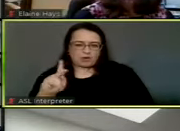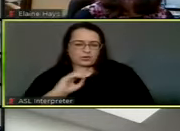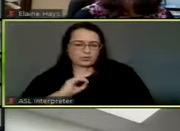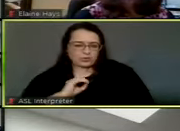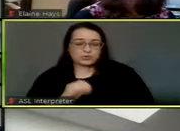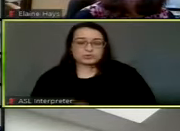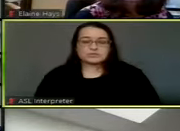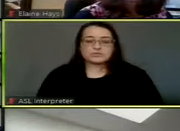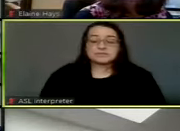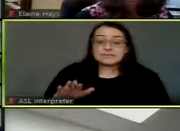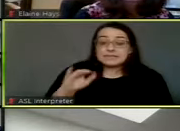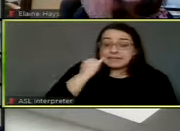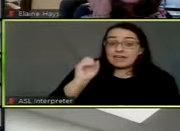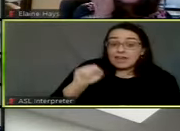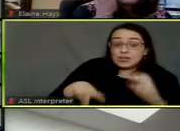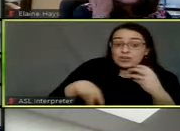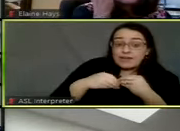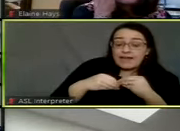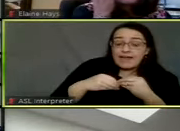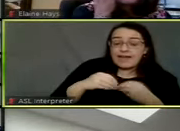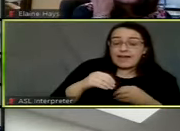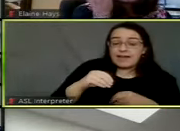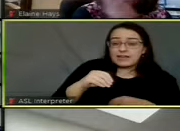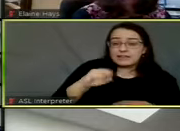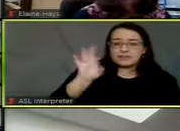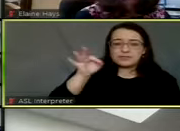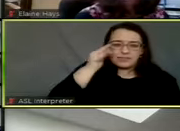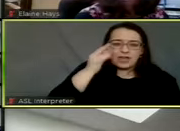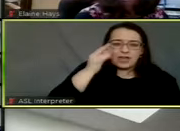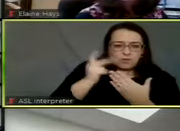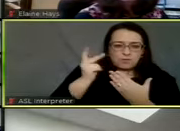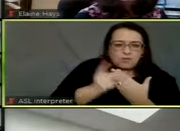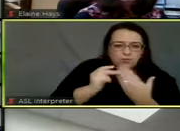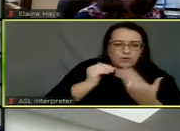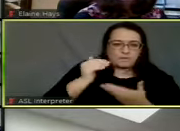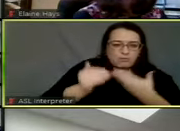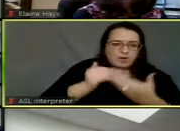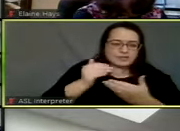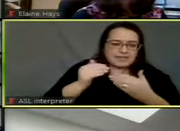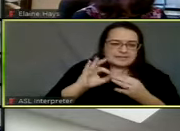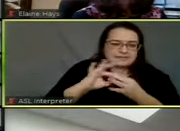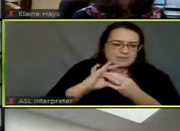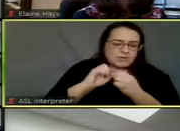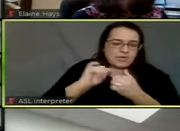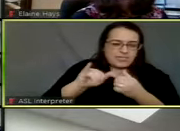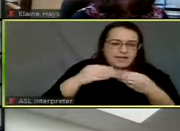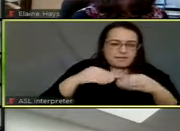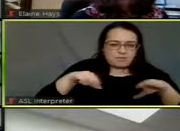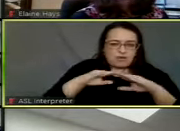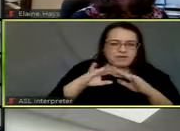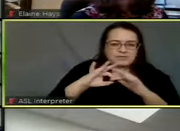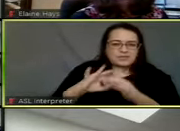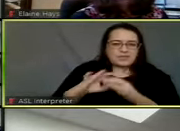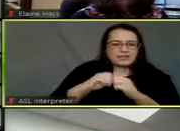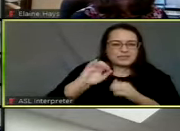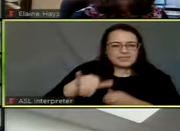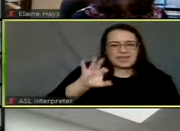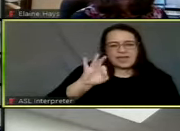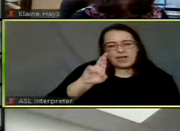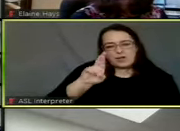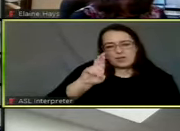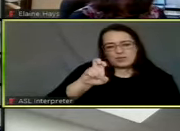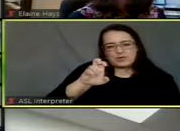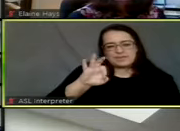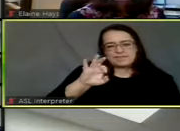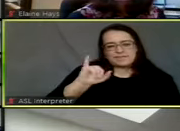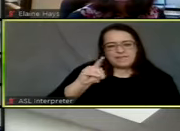Yes, Andrew, if I could, uh, there is a federal program in process on that property related to that refinery. So